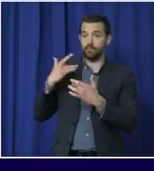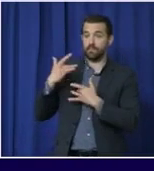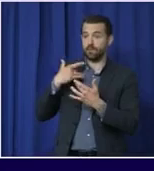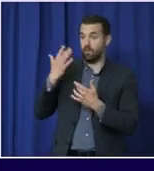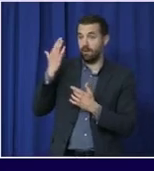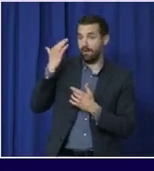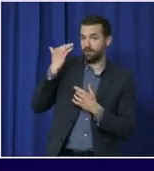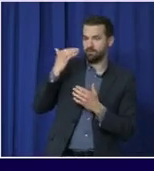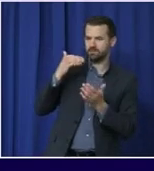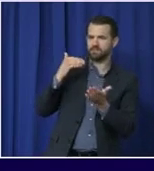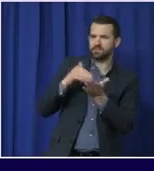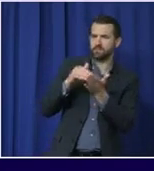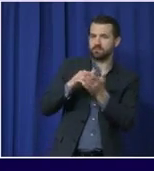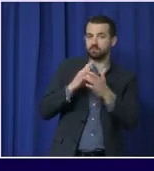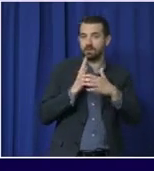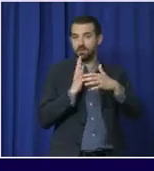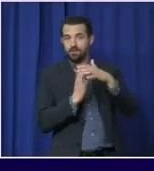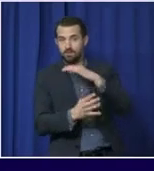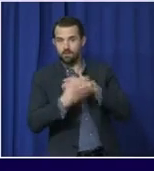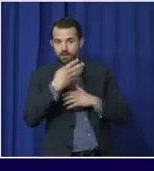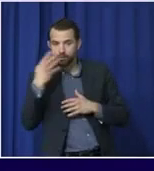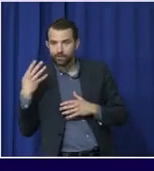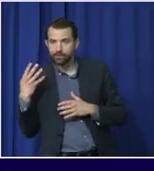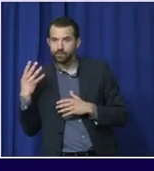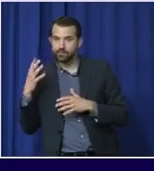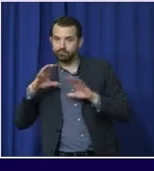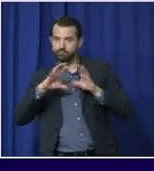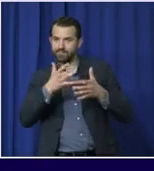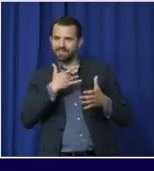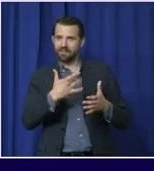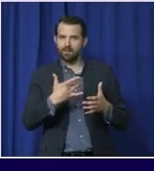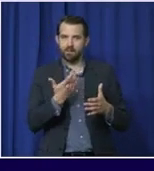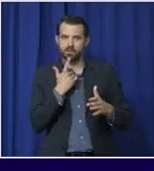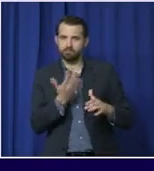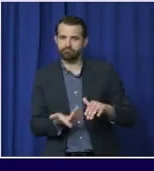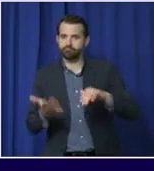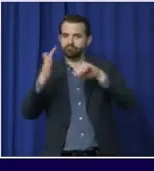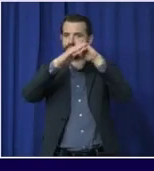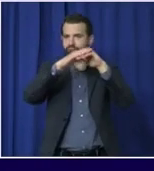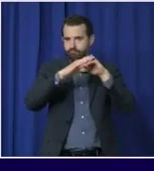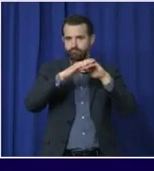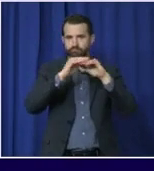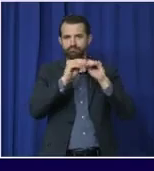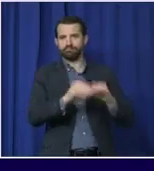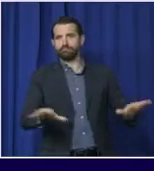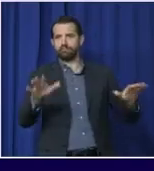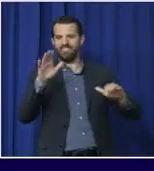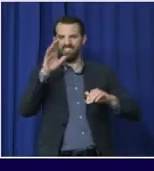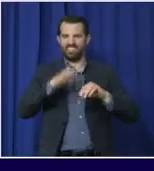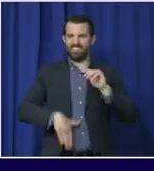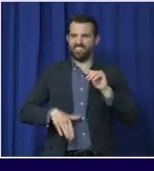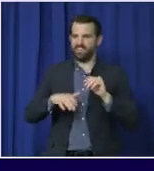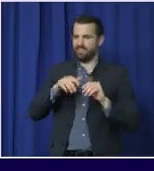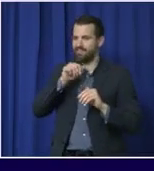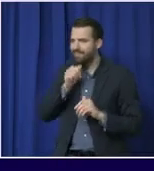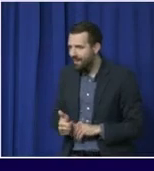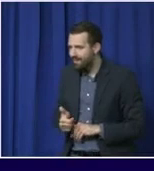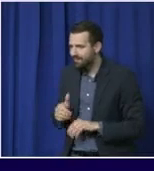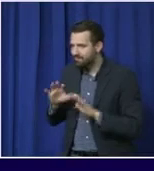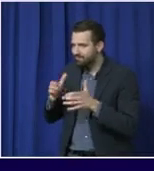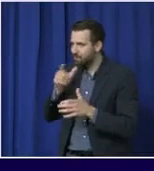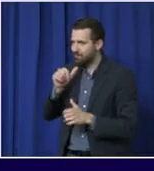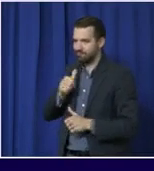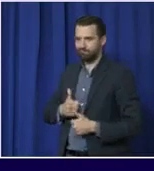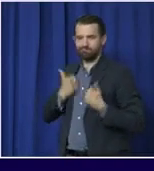disproportionately affected as we've talked about with these types of situations and potentially at